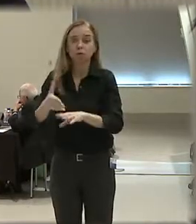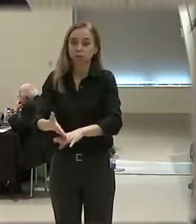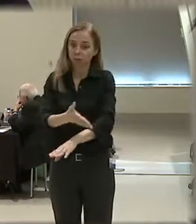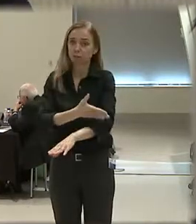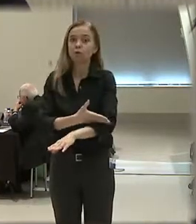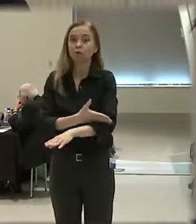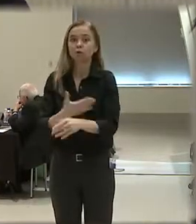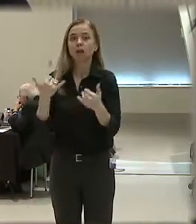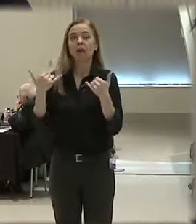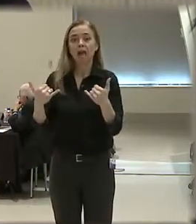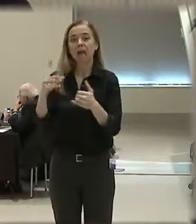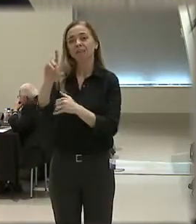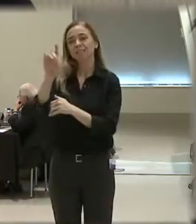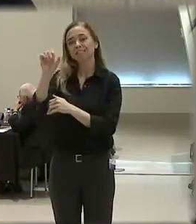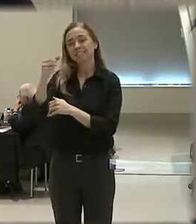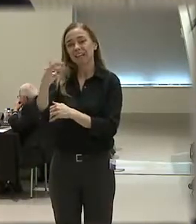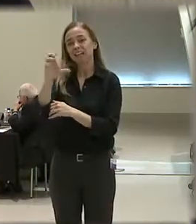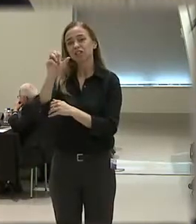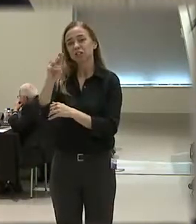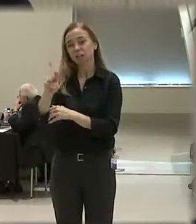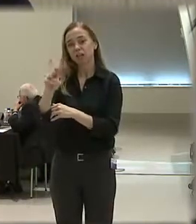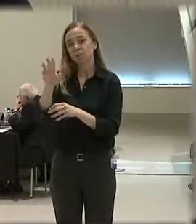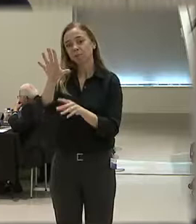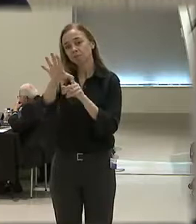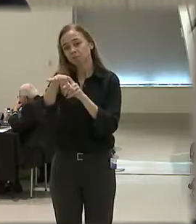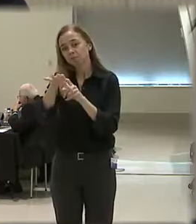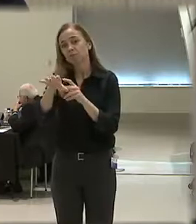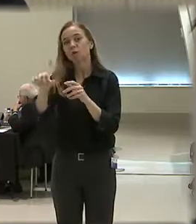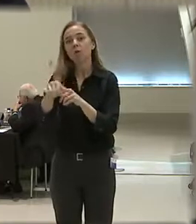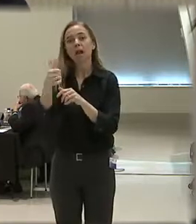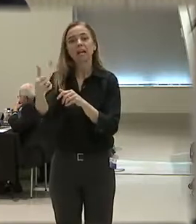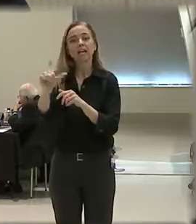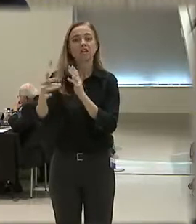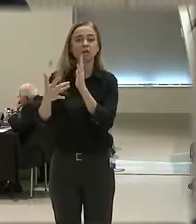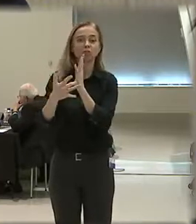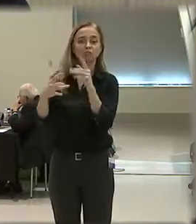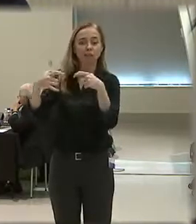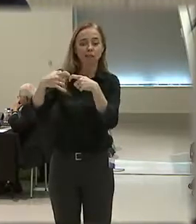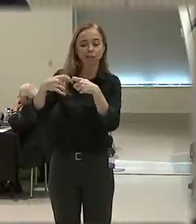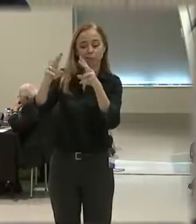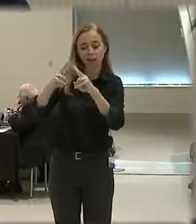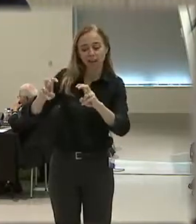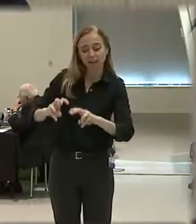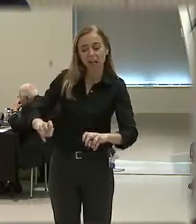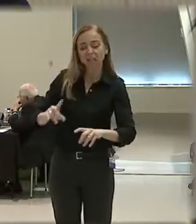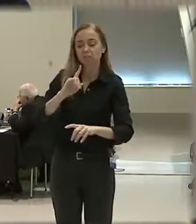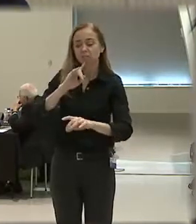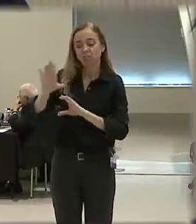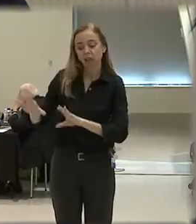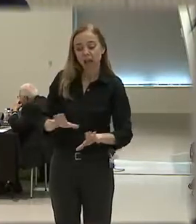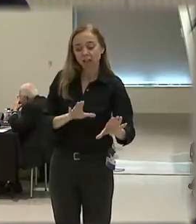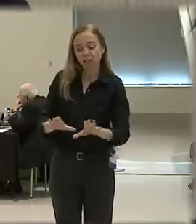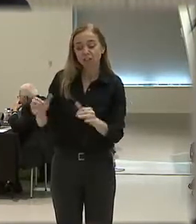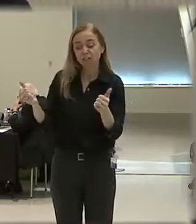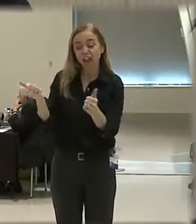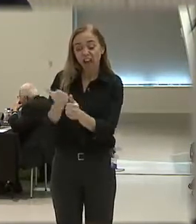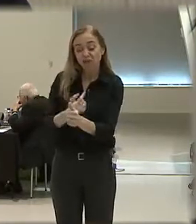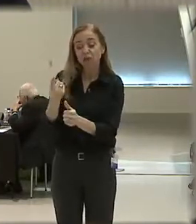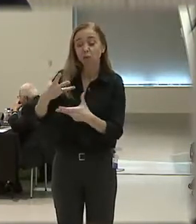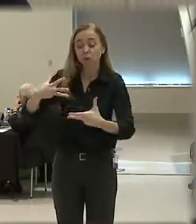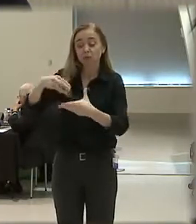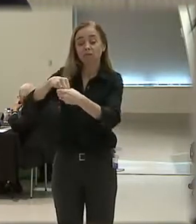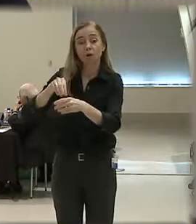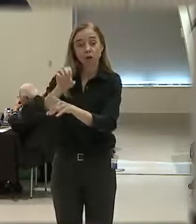because we have dash cam footage, surveillance camera footage, or other electronic means to analyze and evaluate the actions of all parties when it comes to use-of-force.